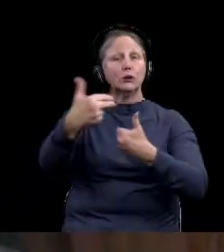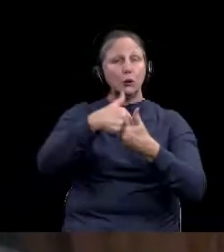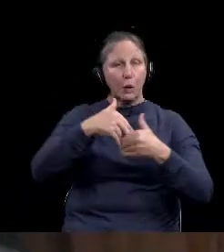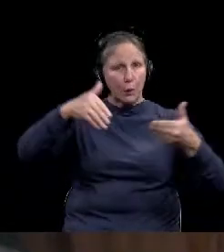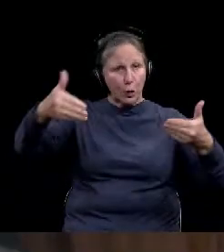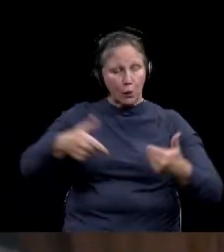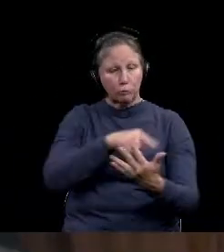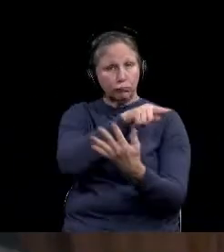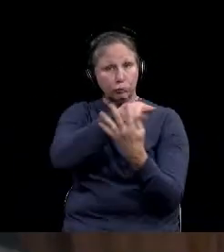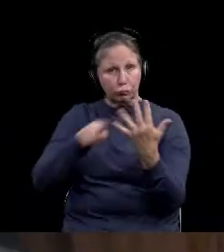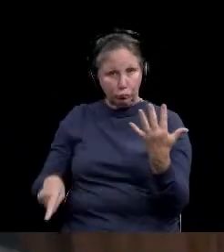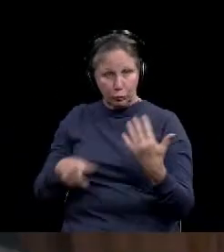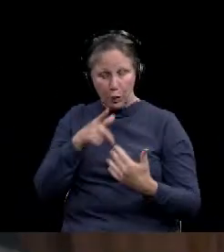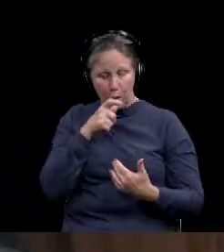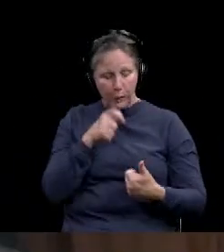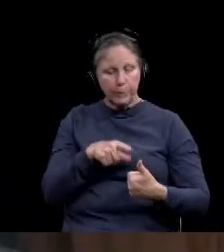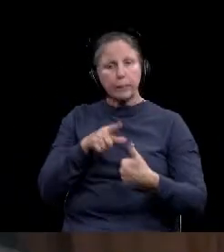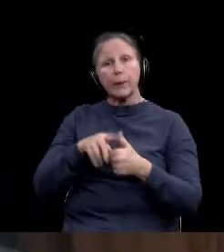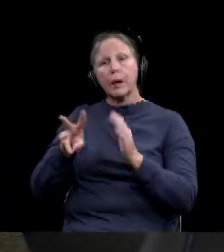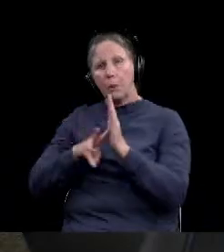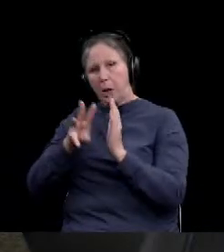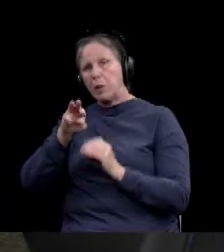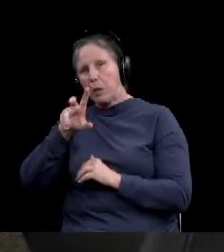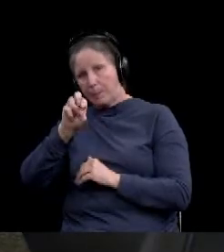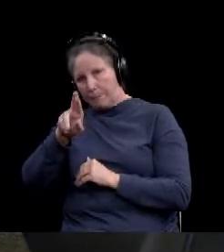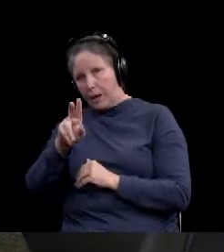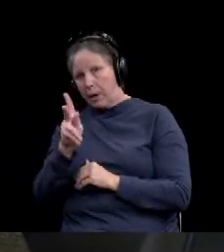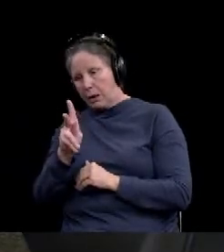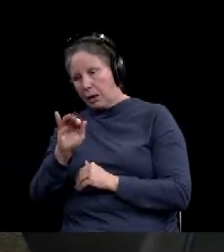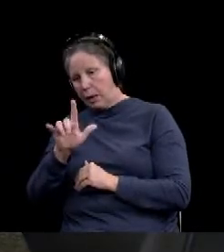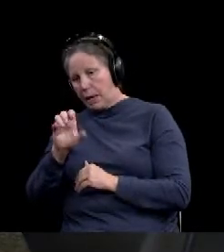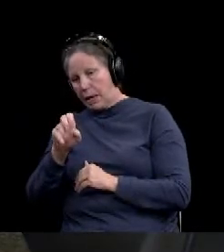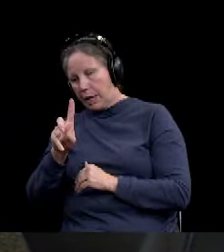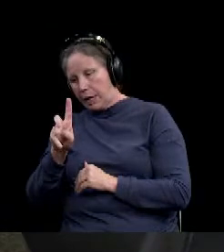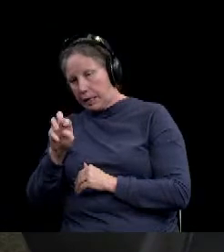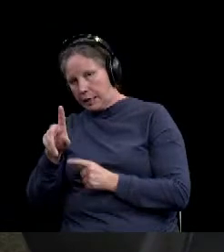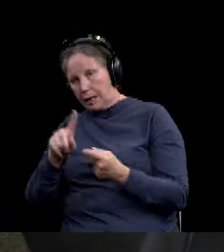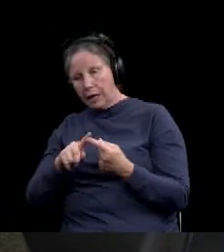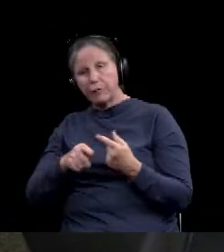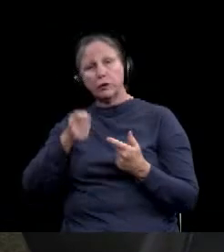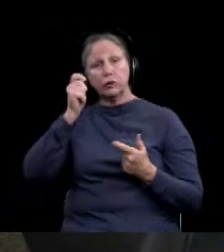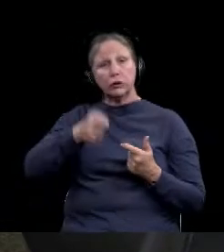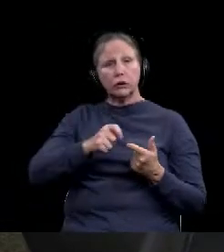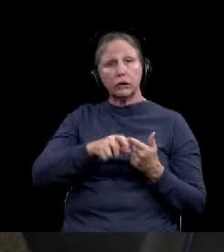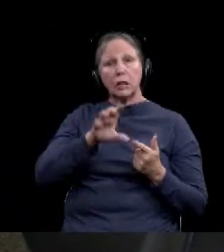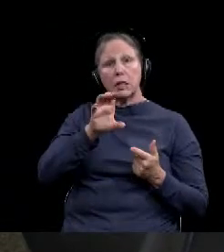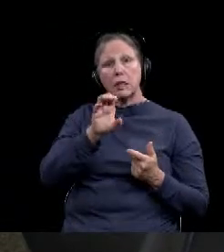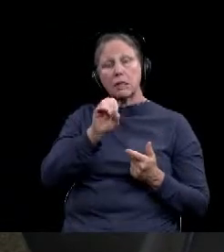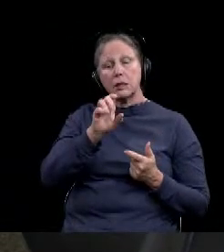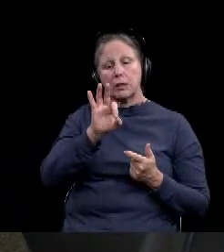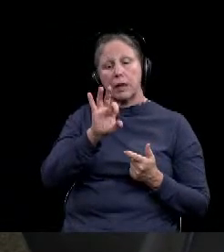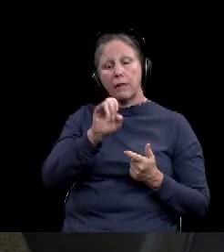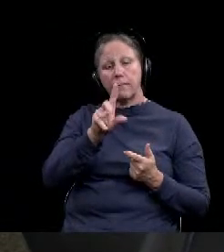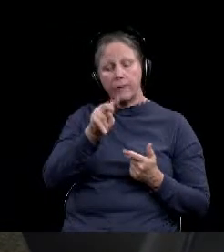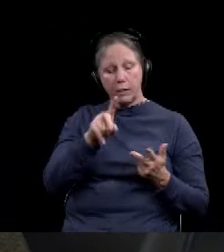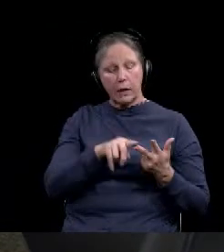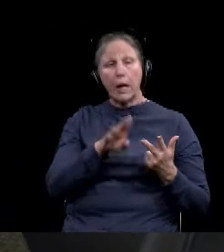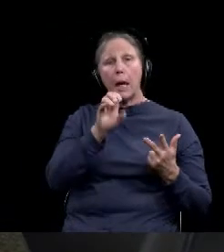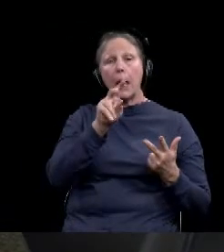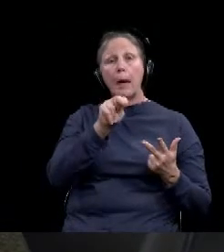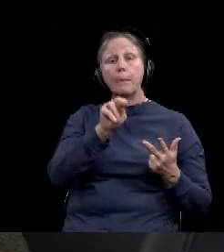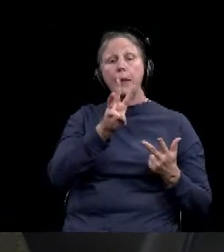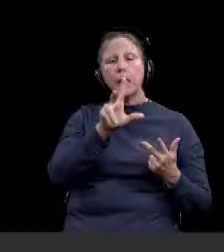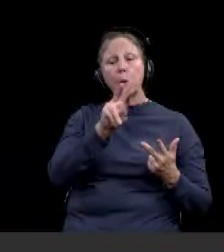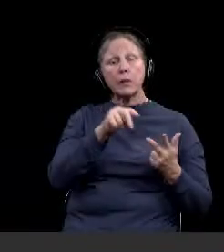introduce our panel today. We have Waco Mayor Kyle Deaver. We have McLennan County Judge Scott Felton. We have Dr. Ben Wilson of the Family Health